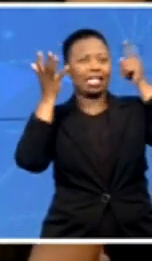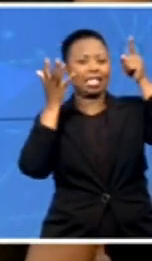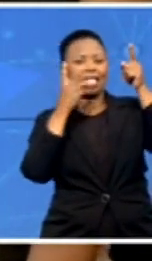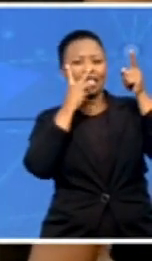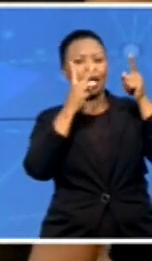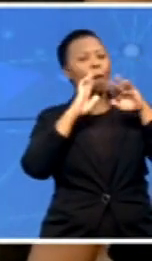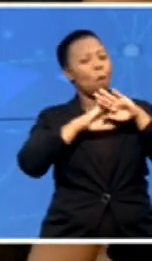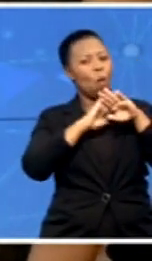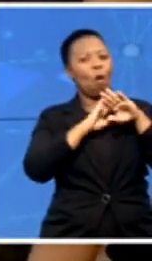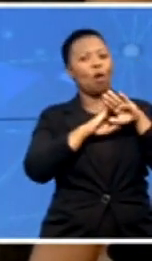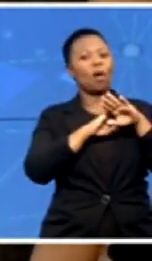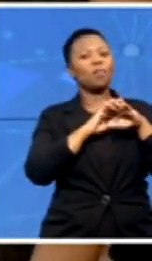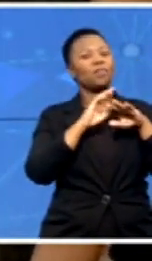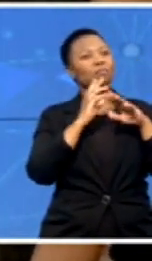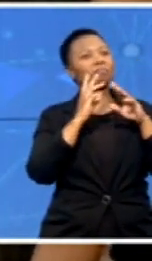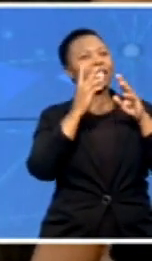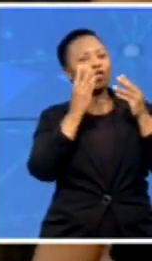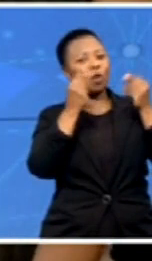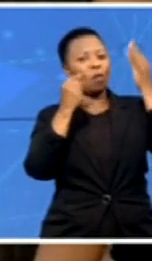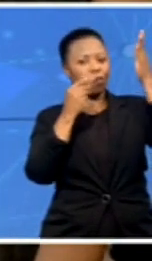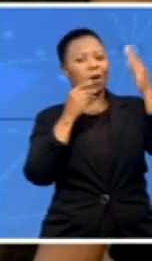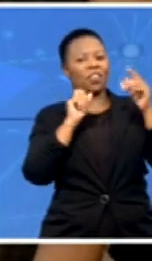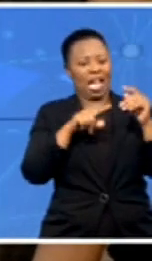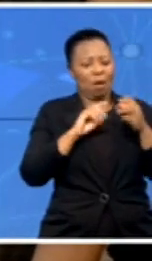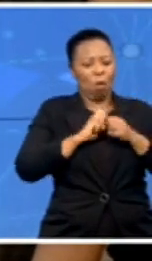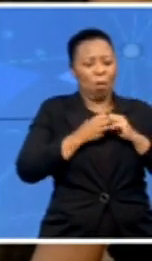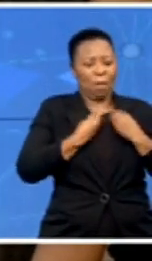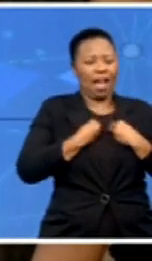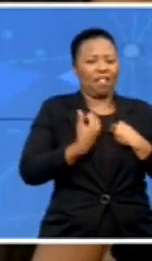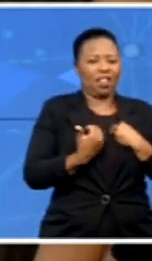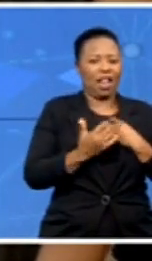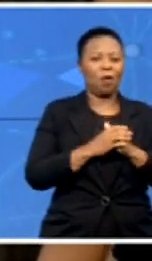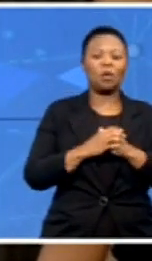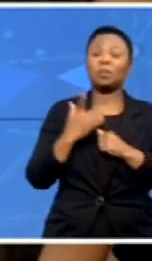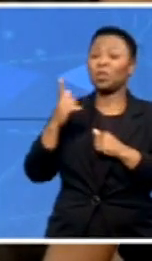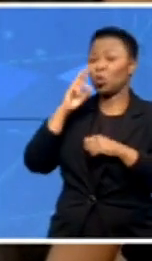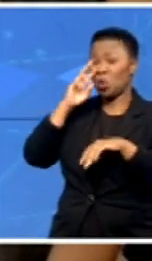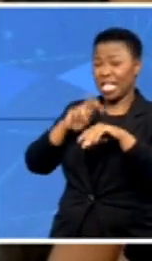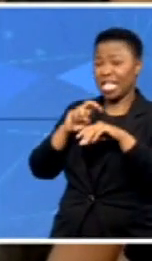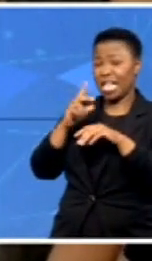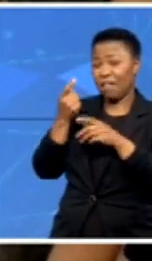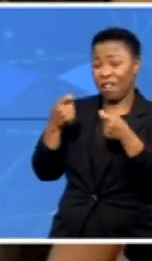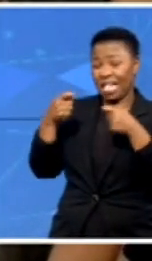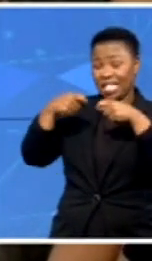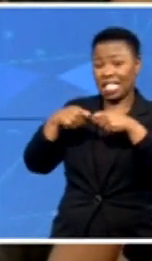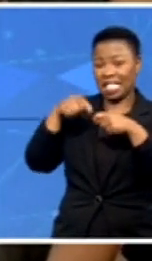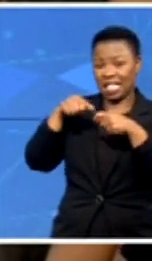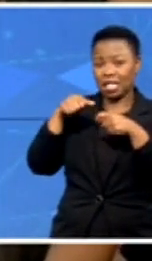now. And then also, we know that you need funding to bring this dream into fruition.